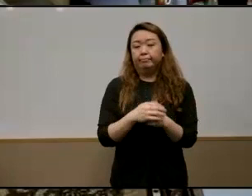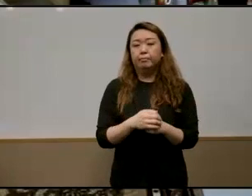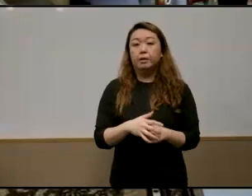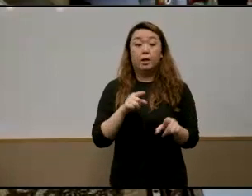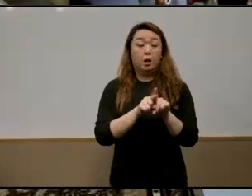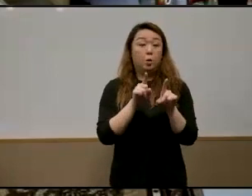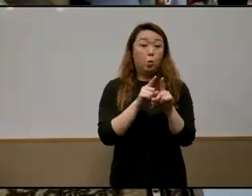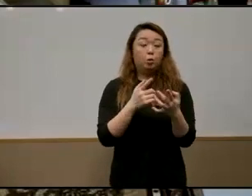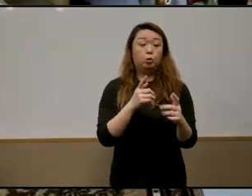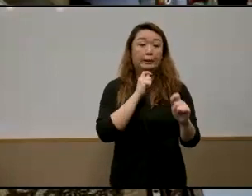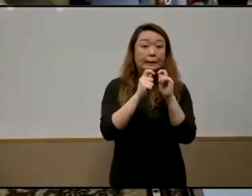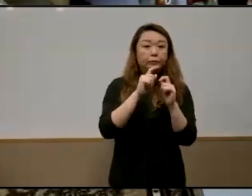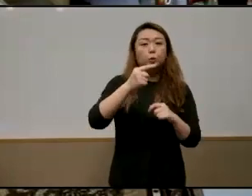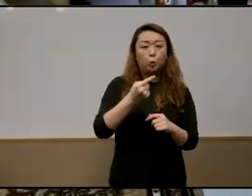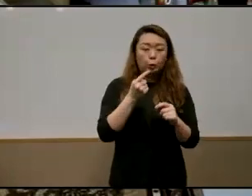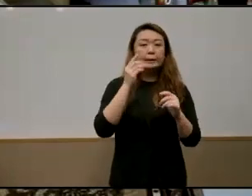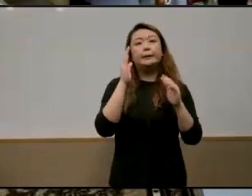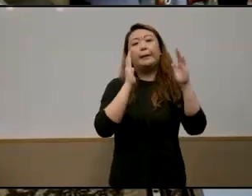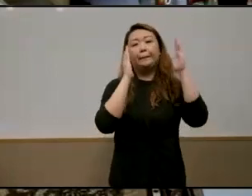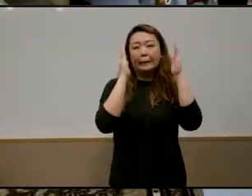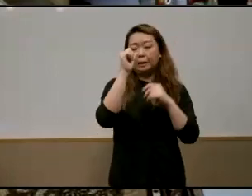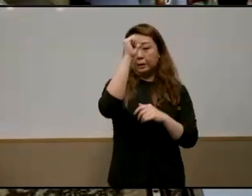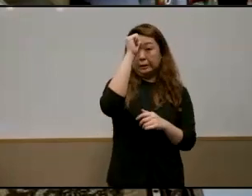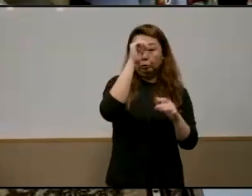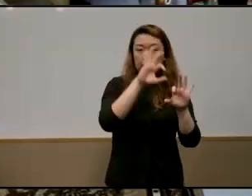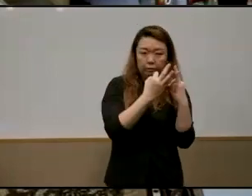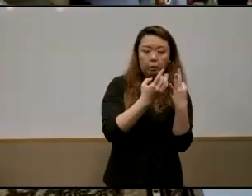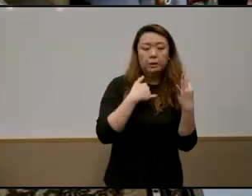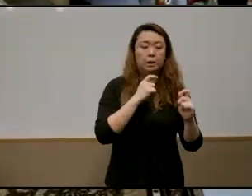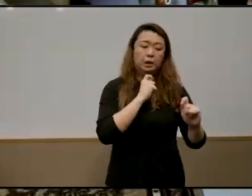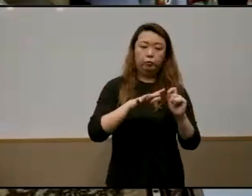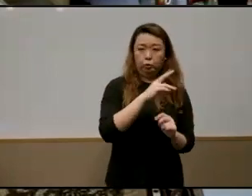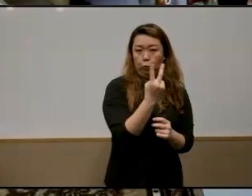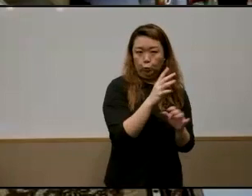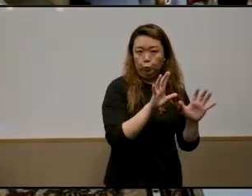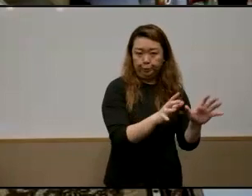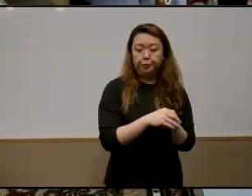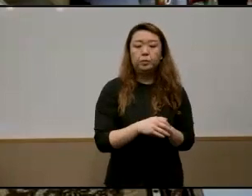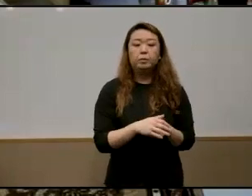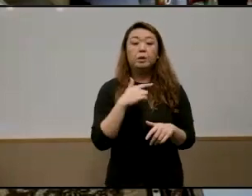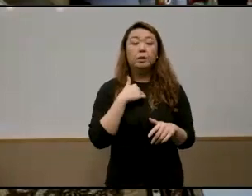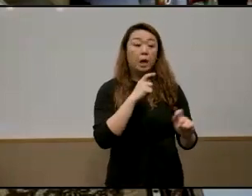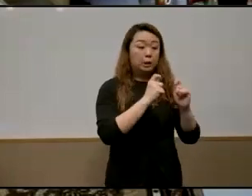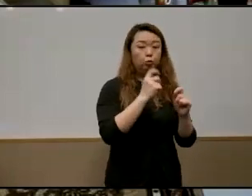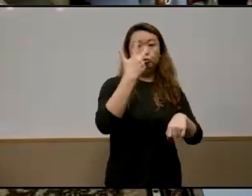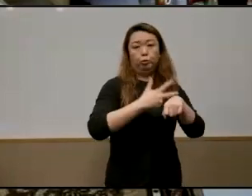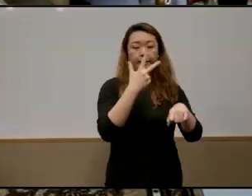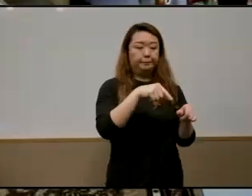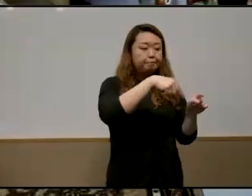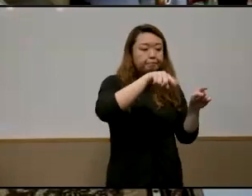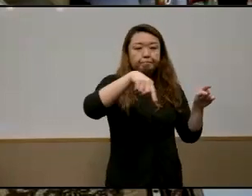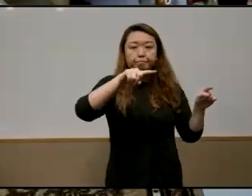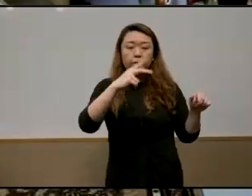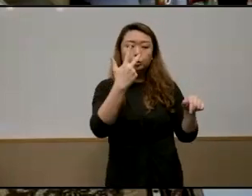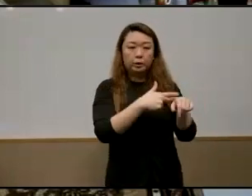interviewed ethnic minority families so those who self-identified as indian or malay and i conducted three rounds of interviews with each family